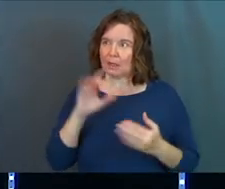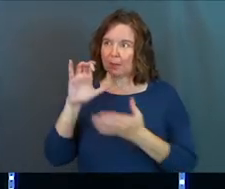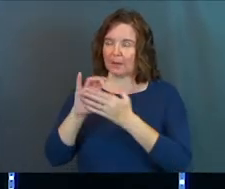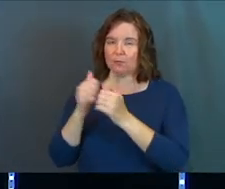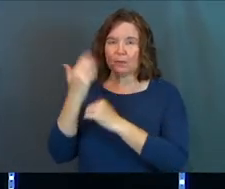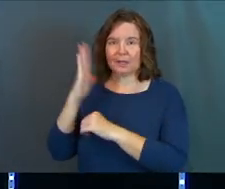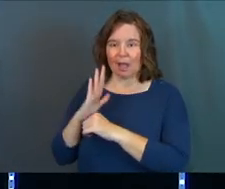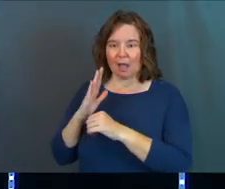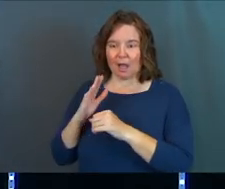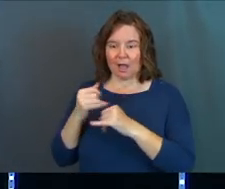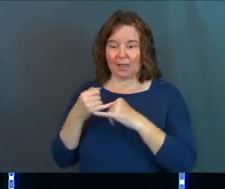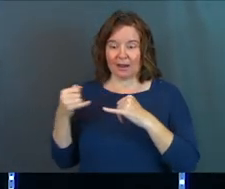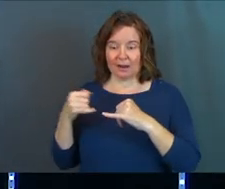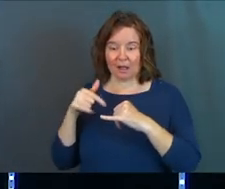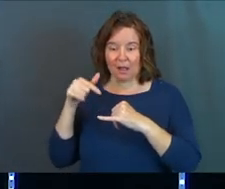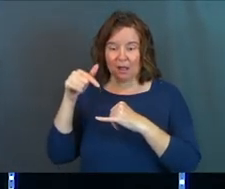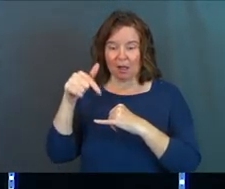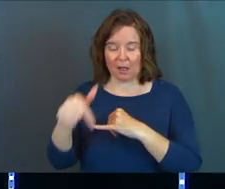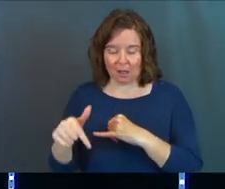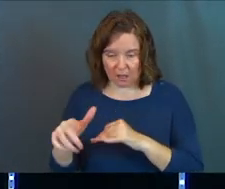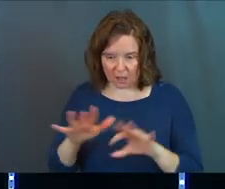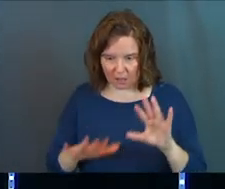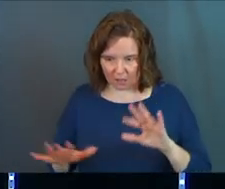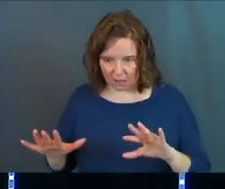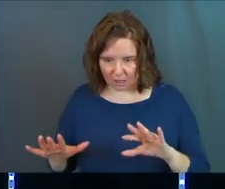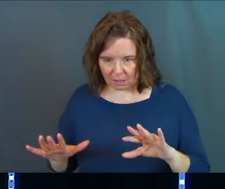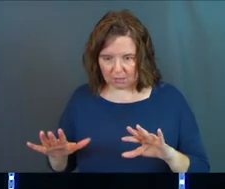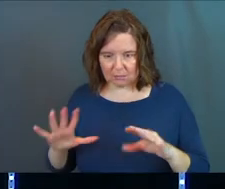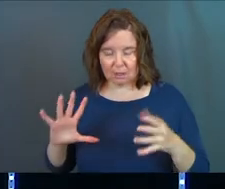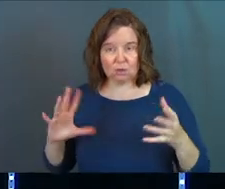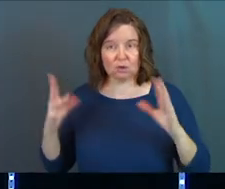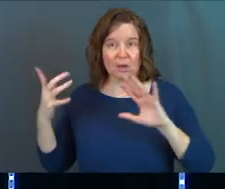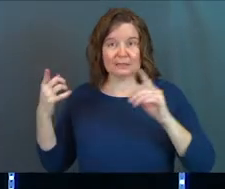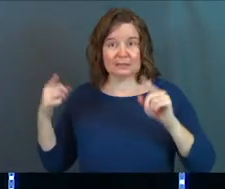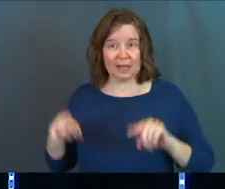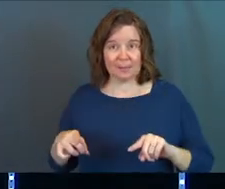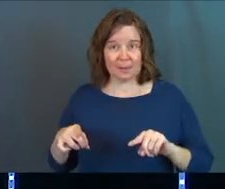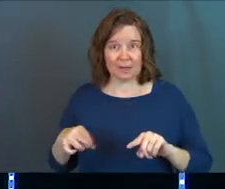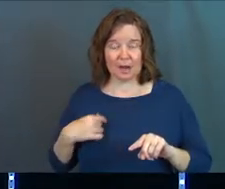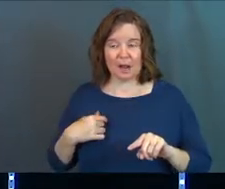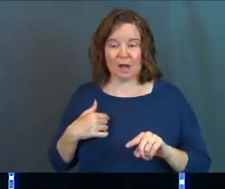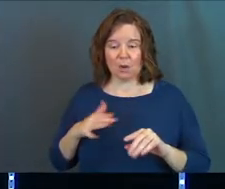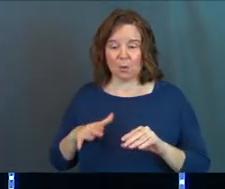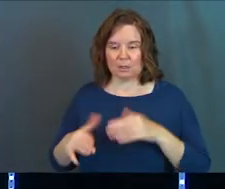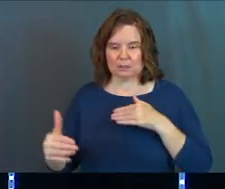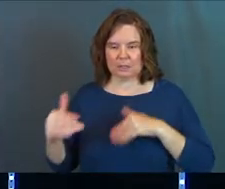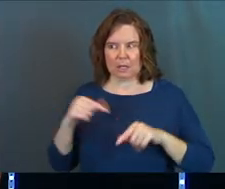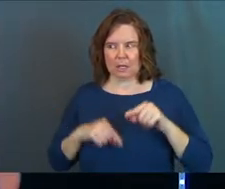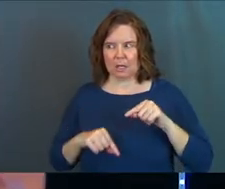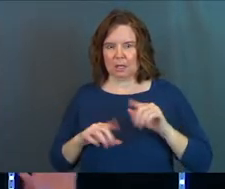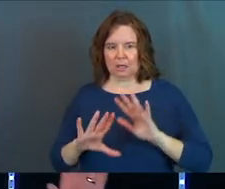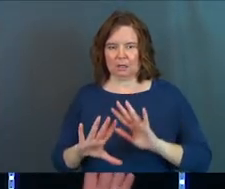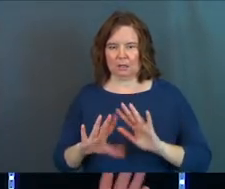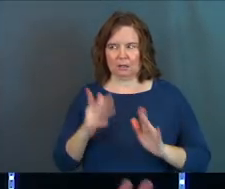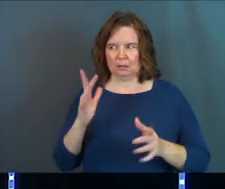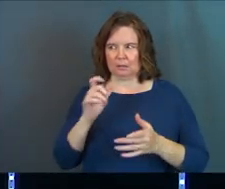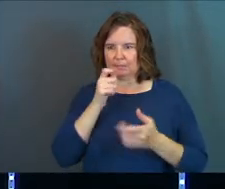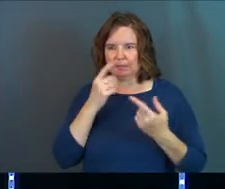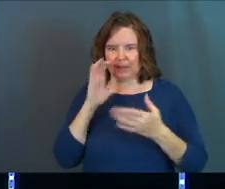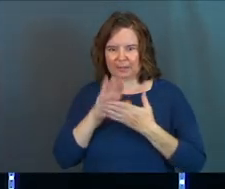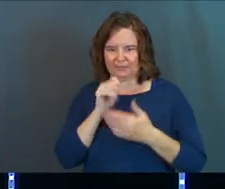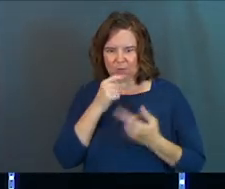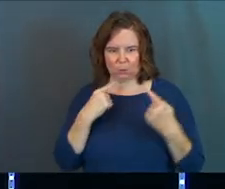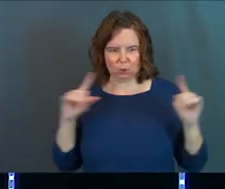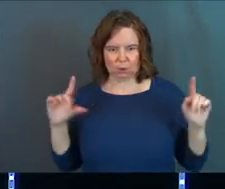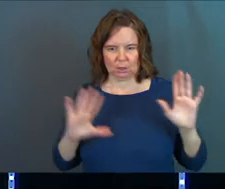with God and we crossed a particular moment, a particular trial, particular crisis happened. And we stepped back from it. We're like, my faith didn't